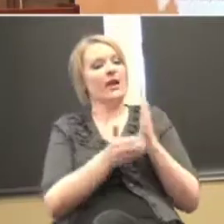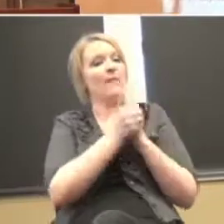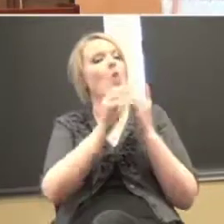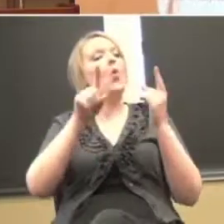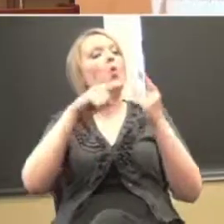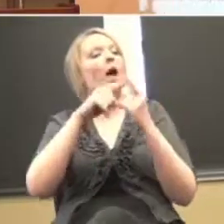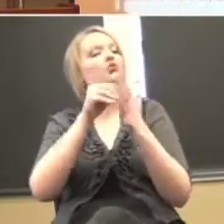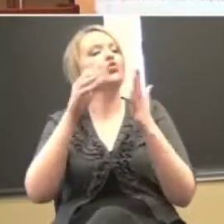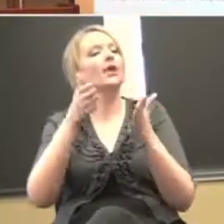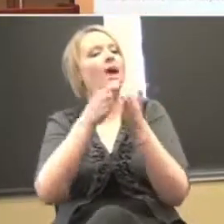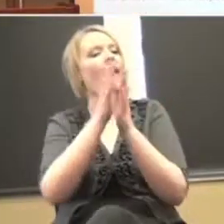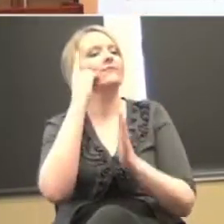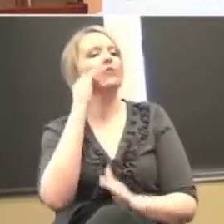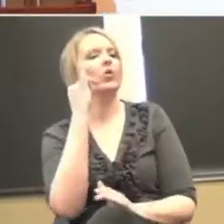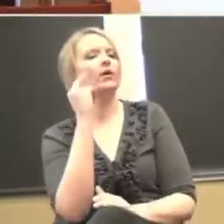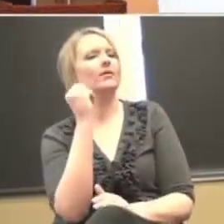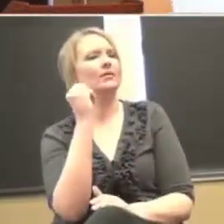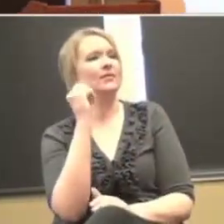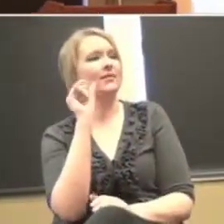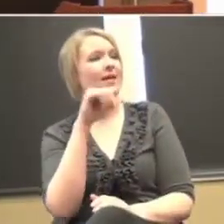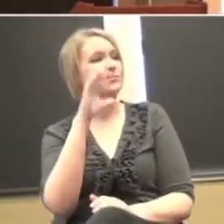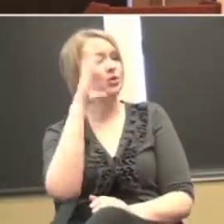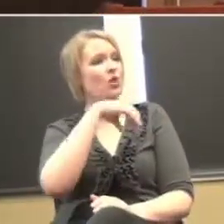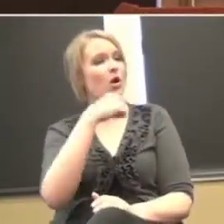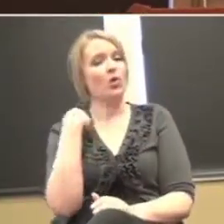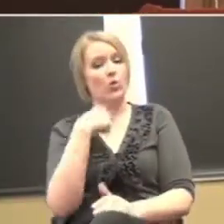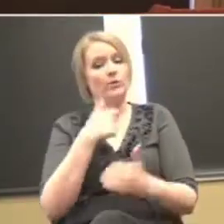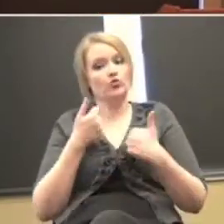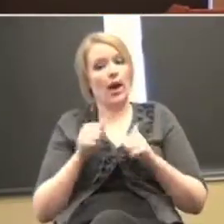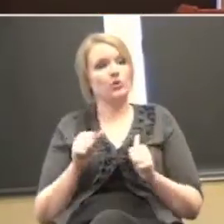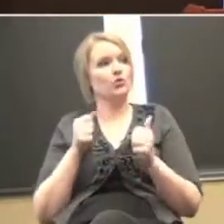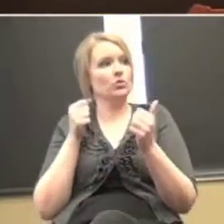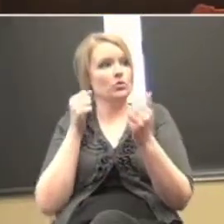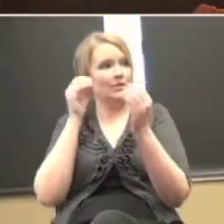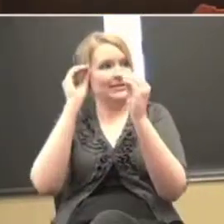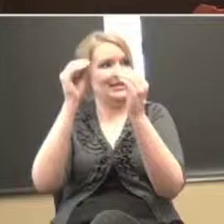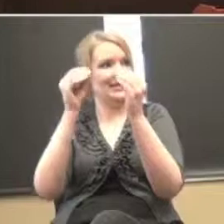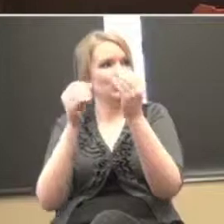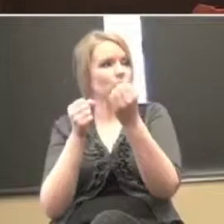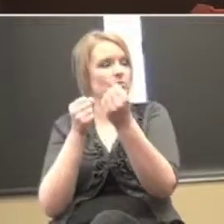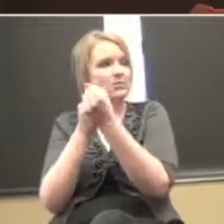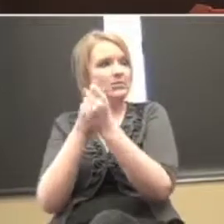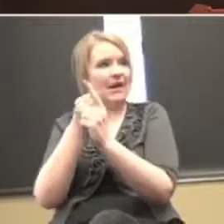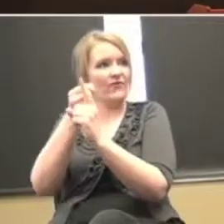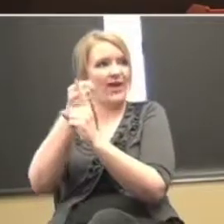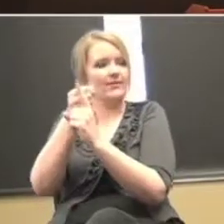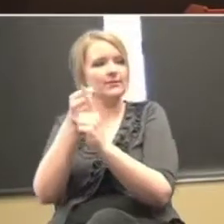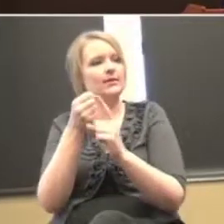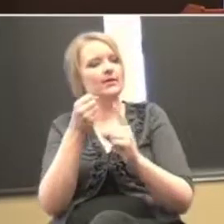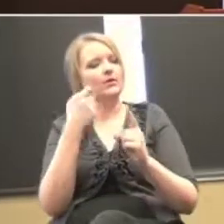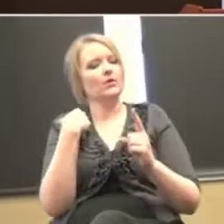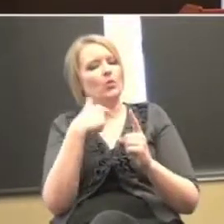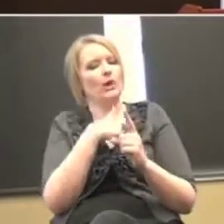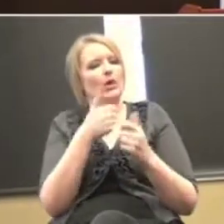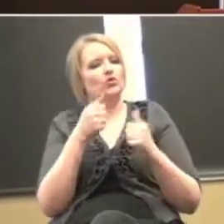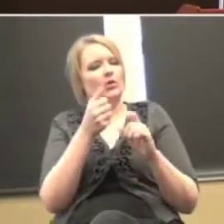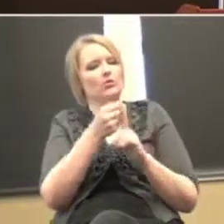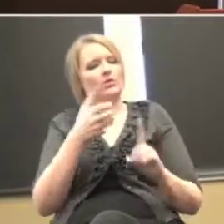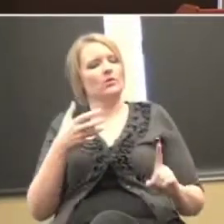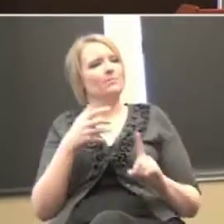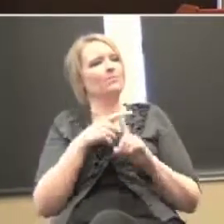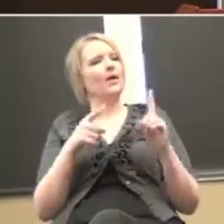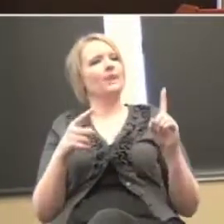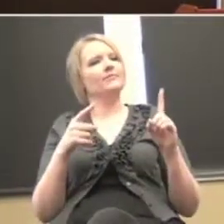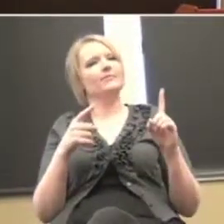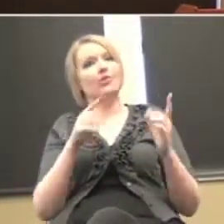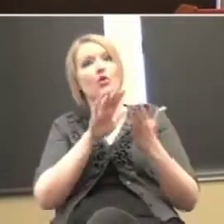Which is bizarre because we're trying to teach self-advocacy in some cases. That should be something that we're building on and I don't know if a school made a good argument